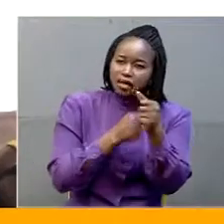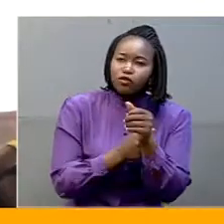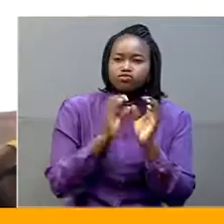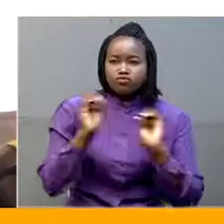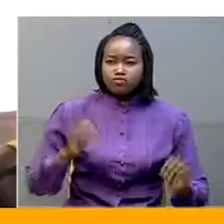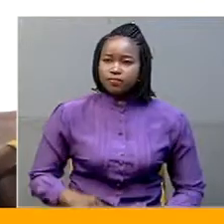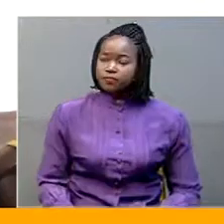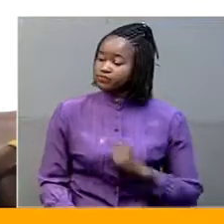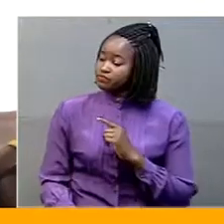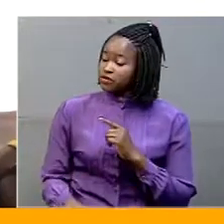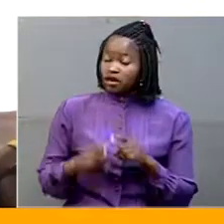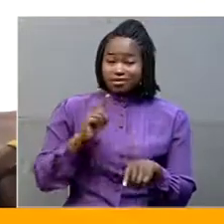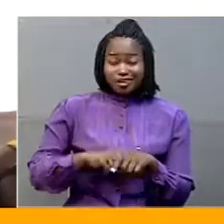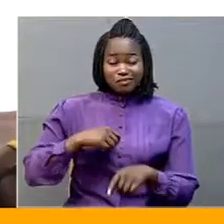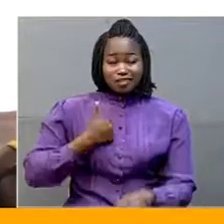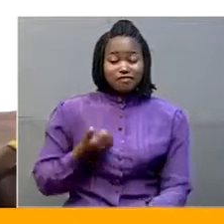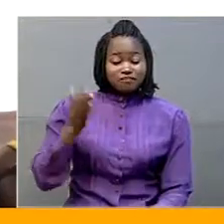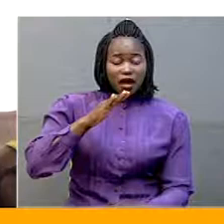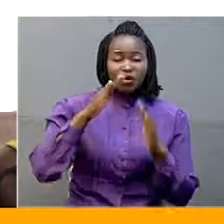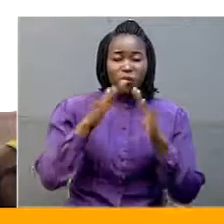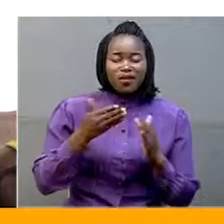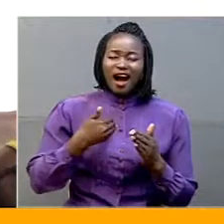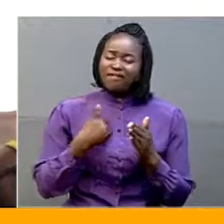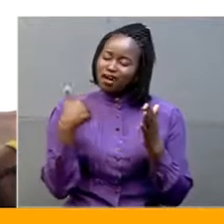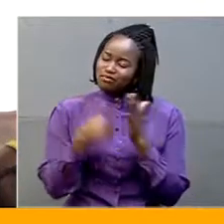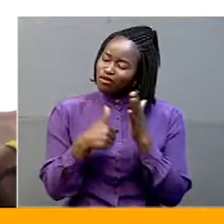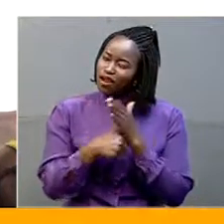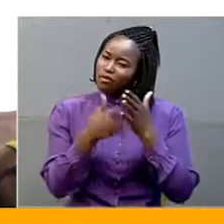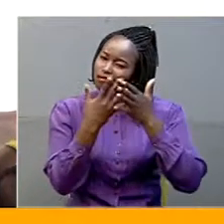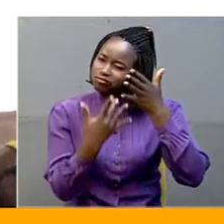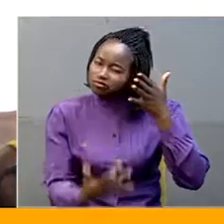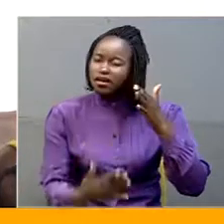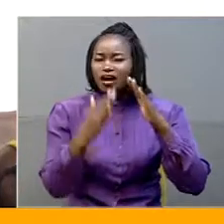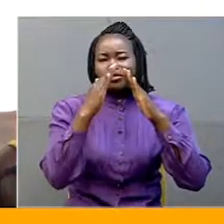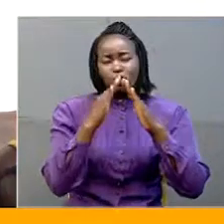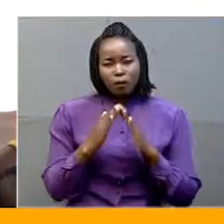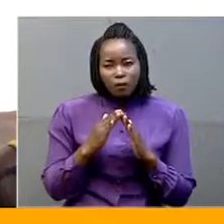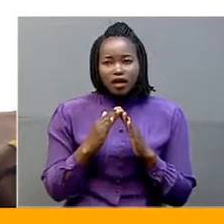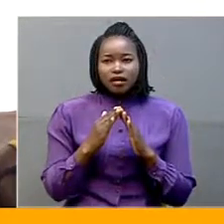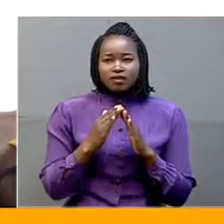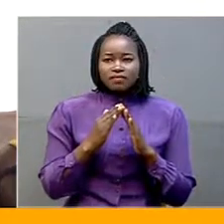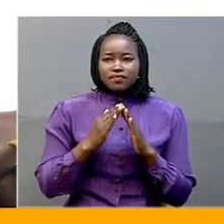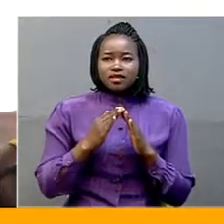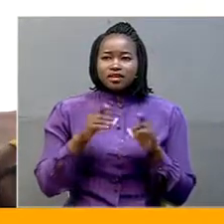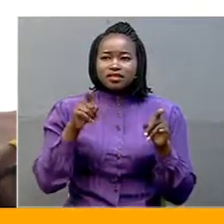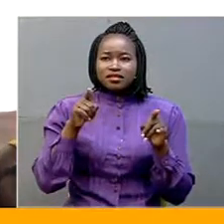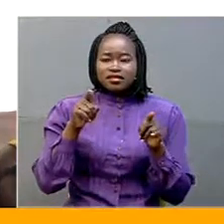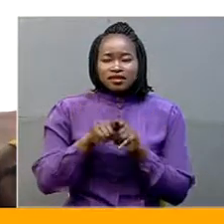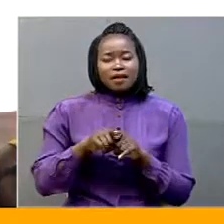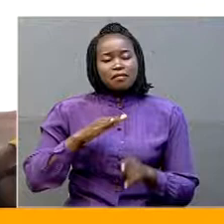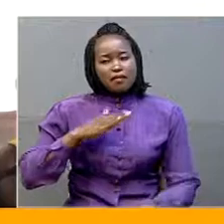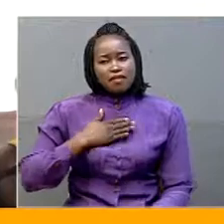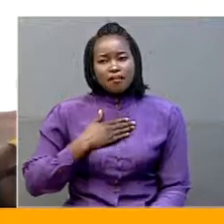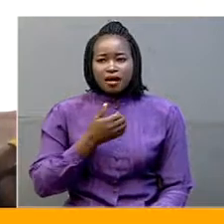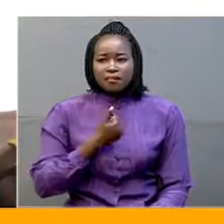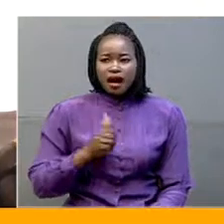back, I'm facing very many problems at home with this side. This is my mom who's taking the responsibility